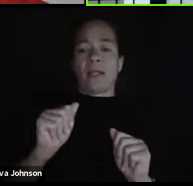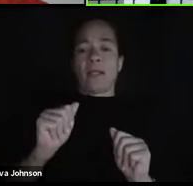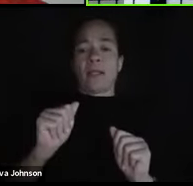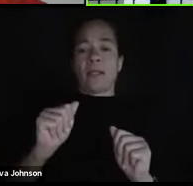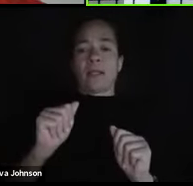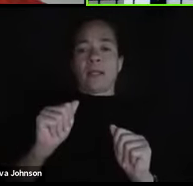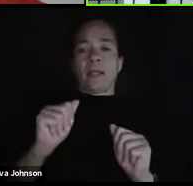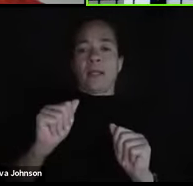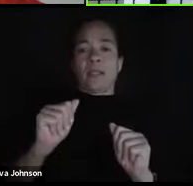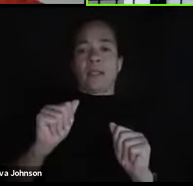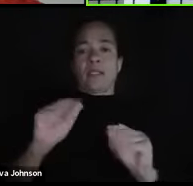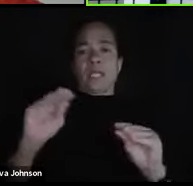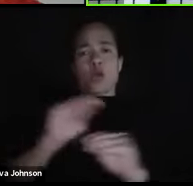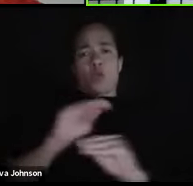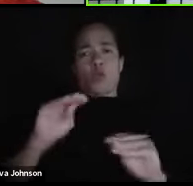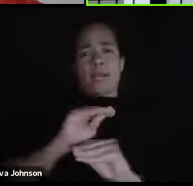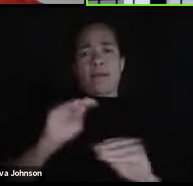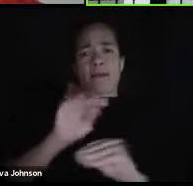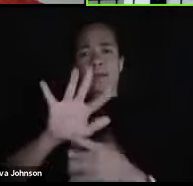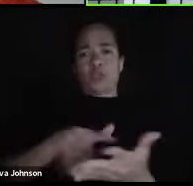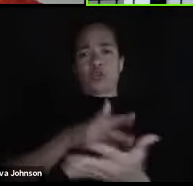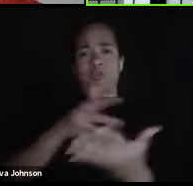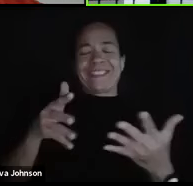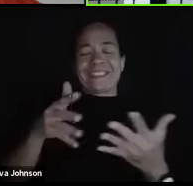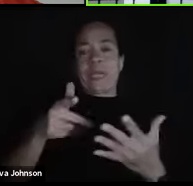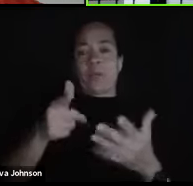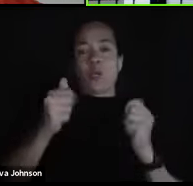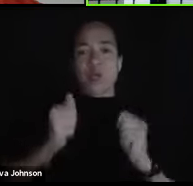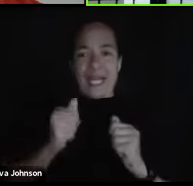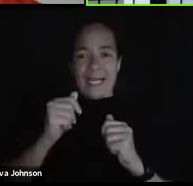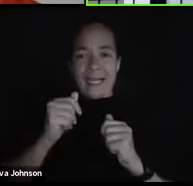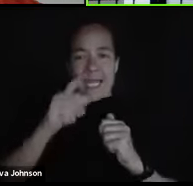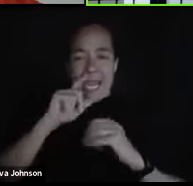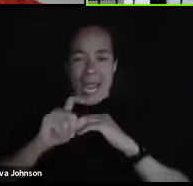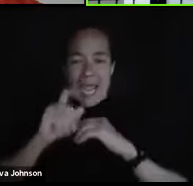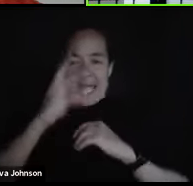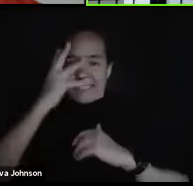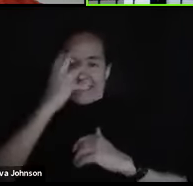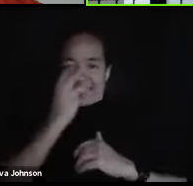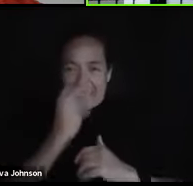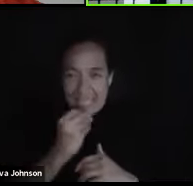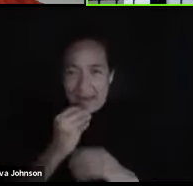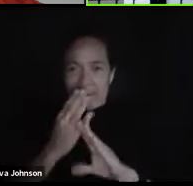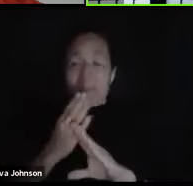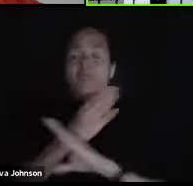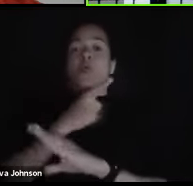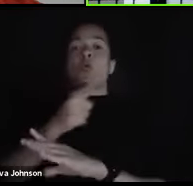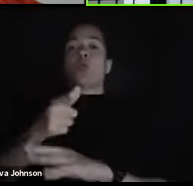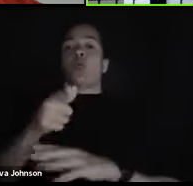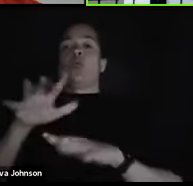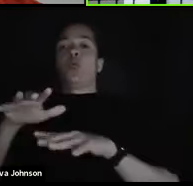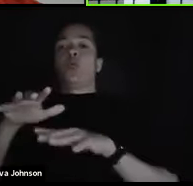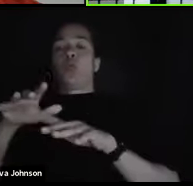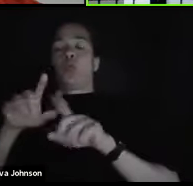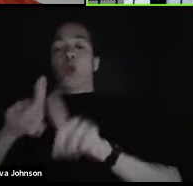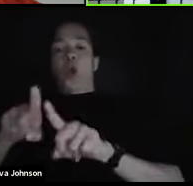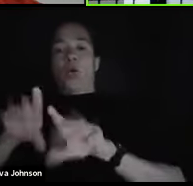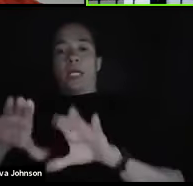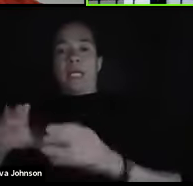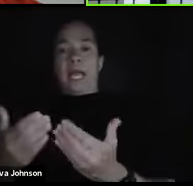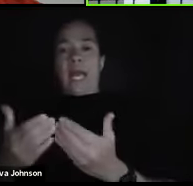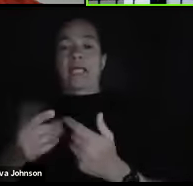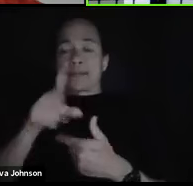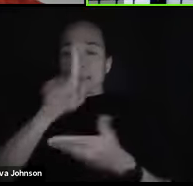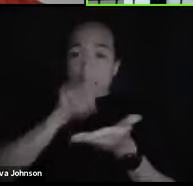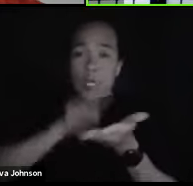their class so that they can get some sleep before they take a class. Let me, you know, research